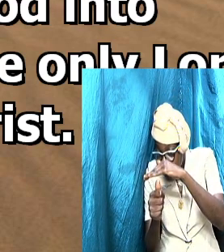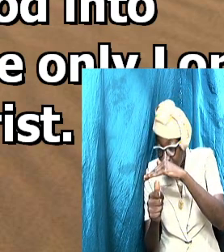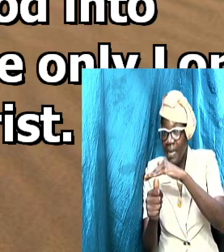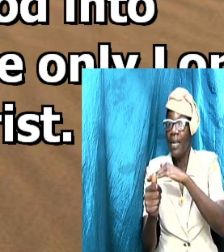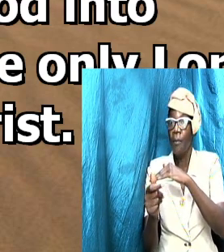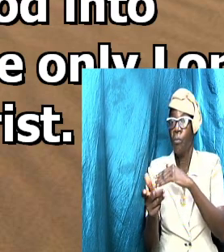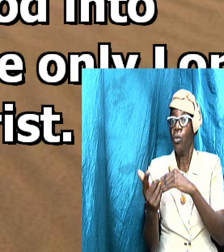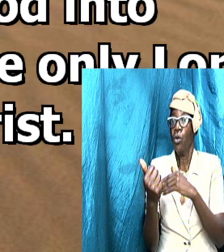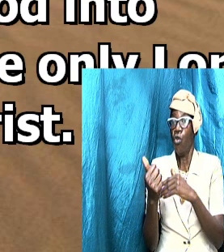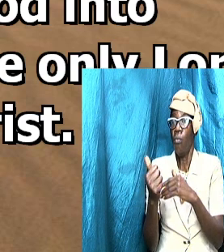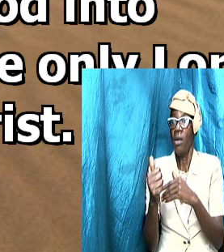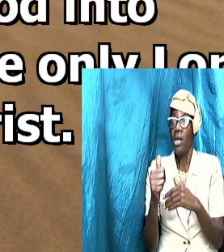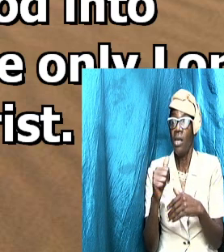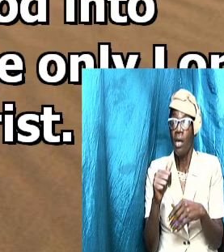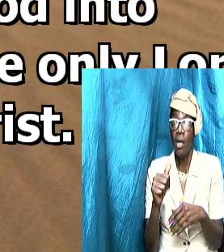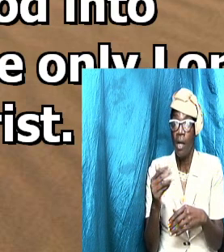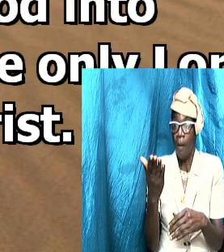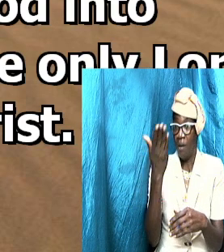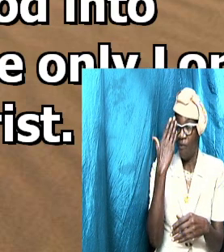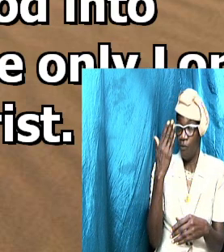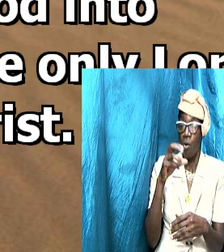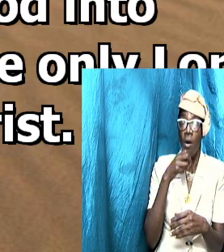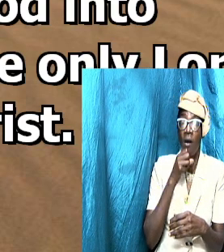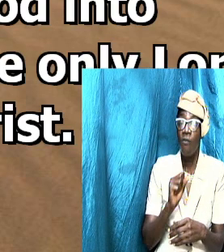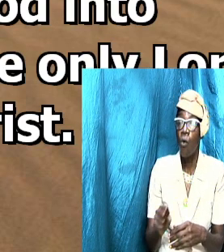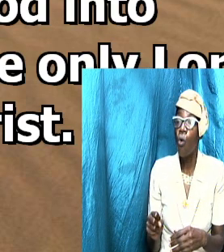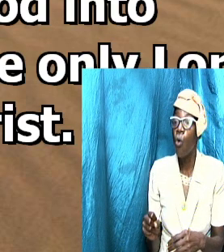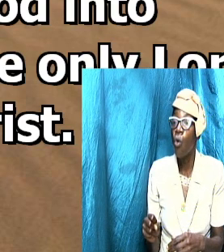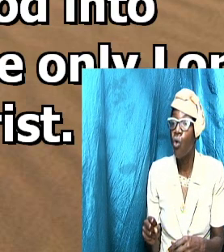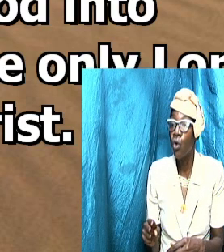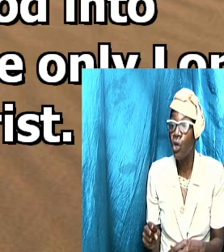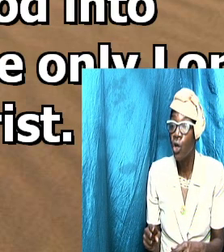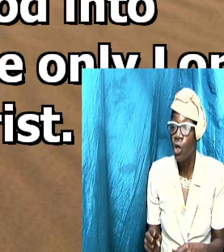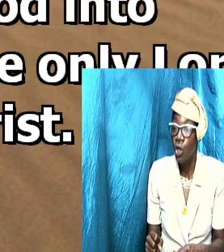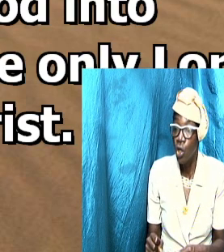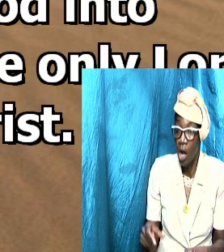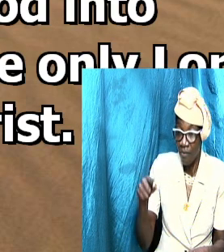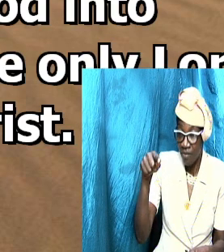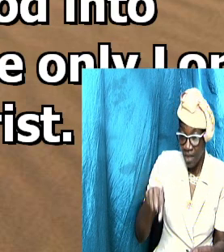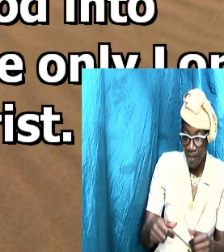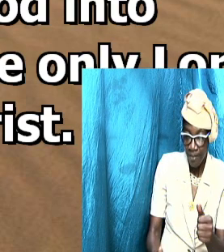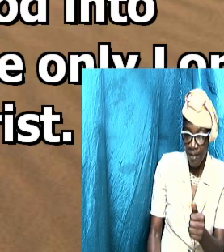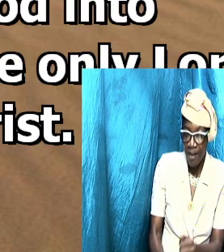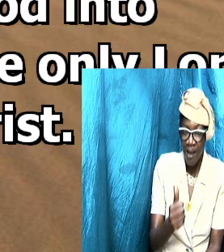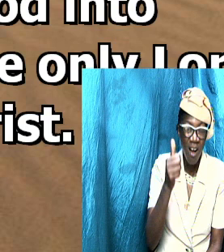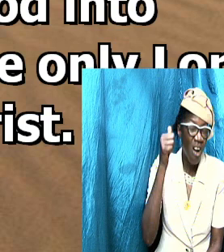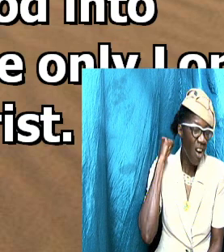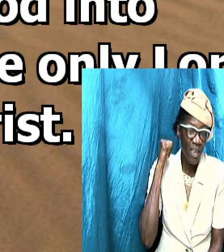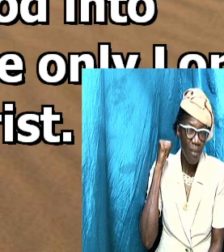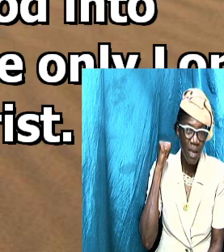before of old ordained to this condemnation ungodly men